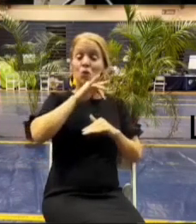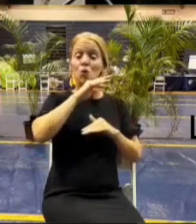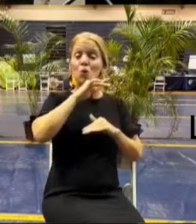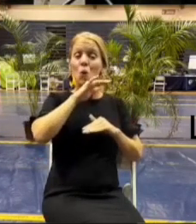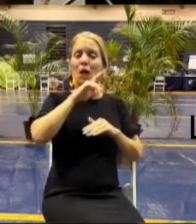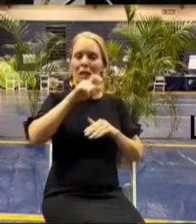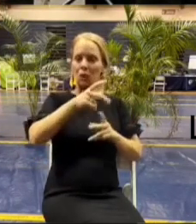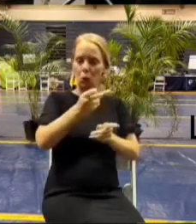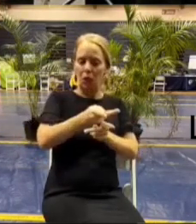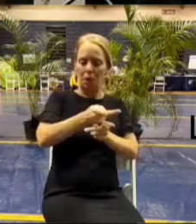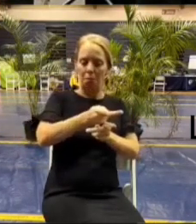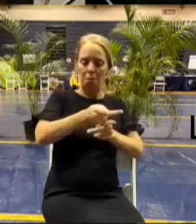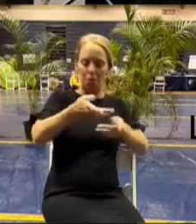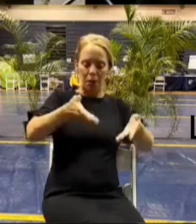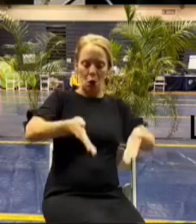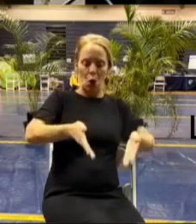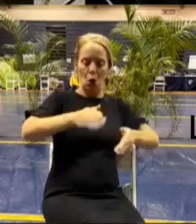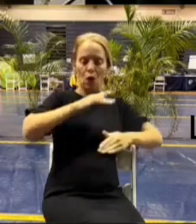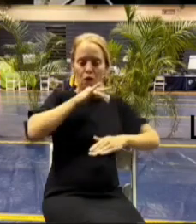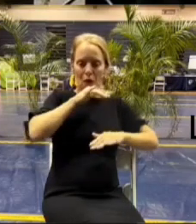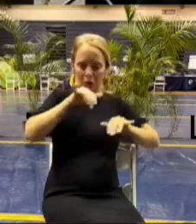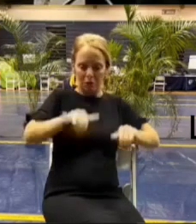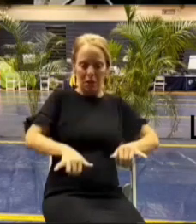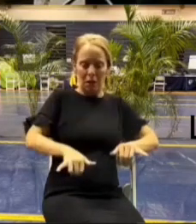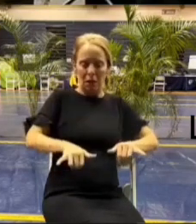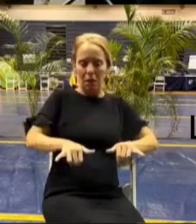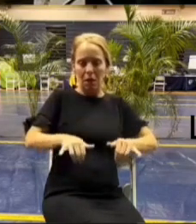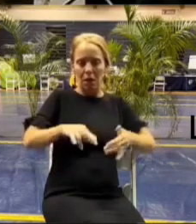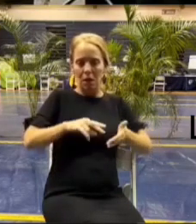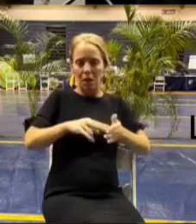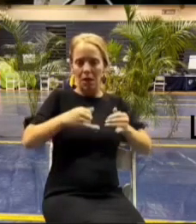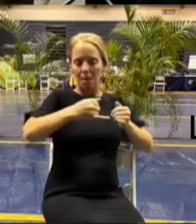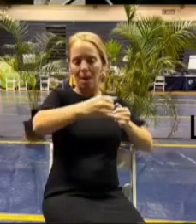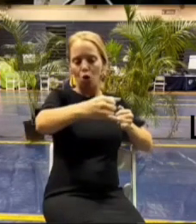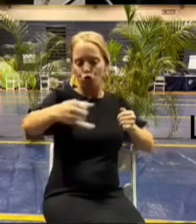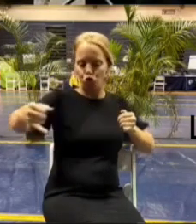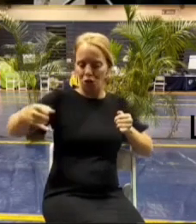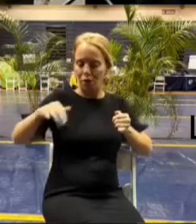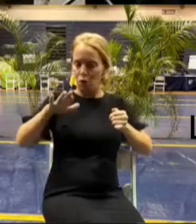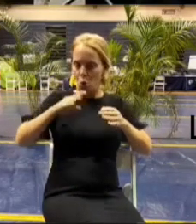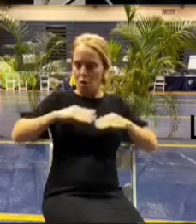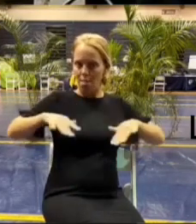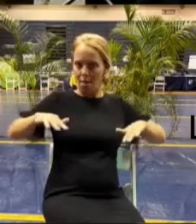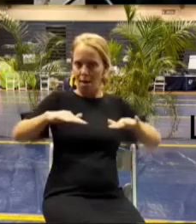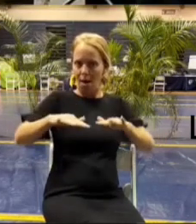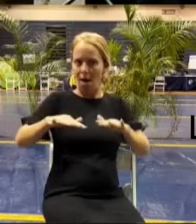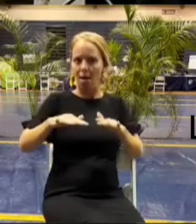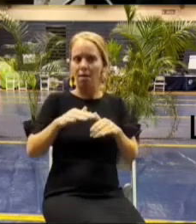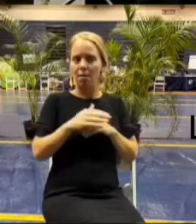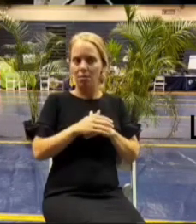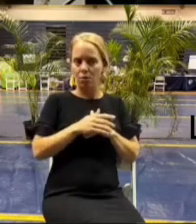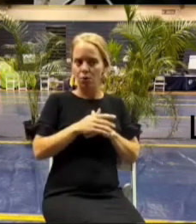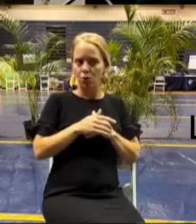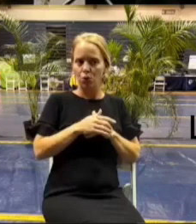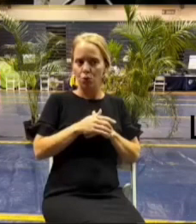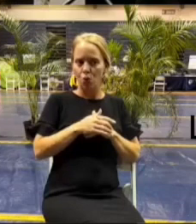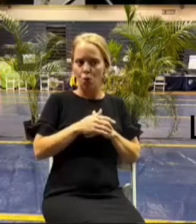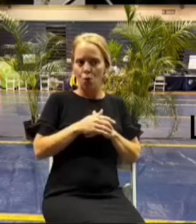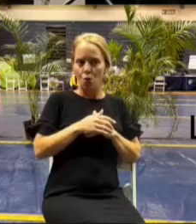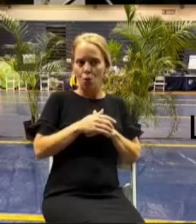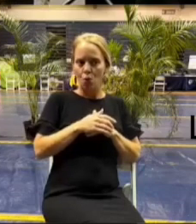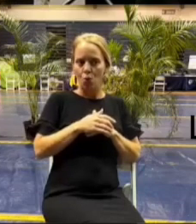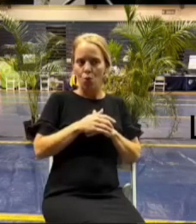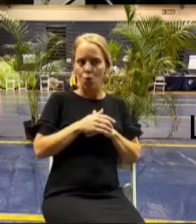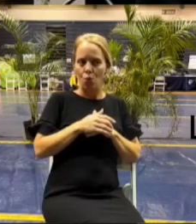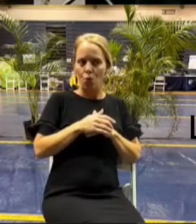have on your ground on the ground within the boundaries of your lot and so uh we